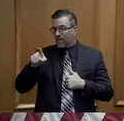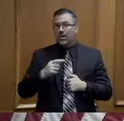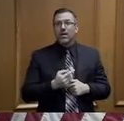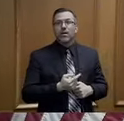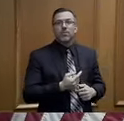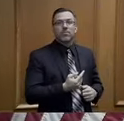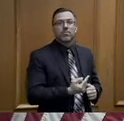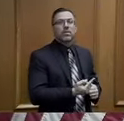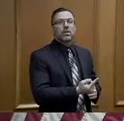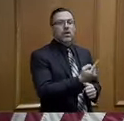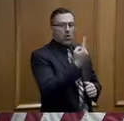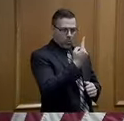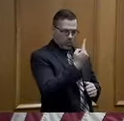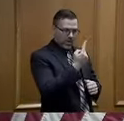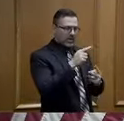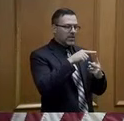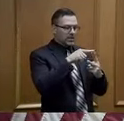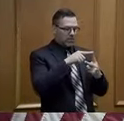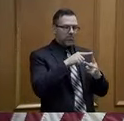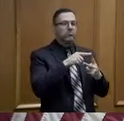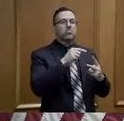negative and one of them tested positive.